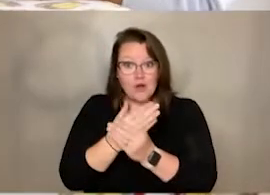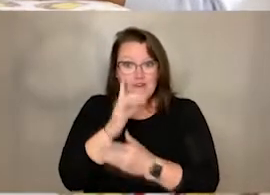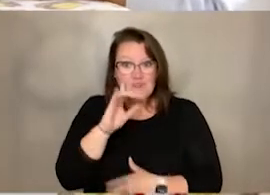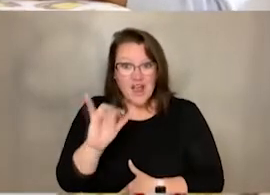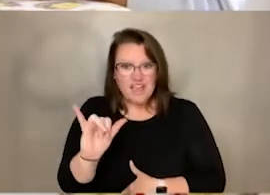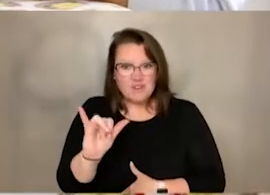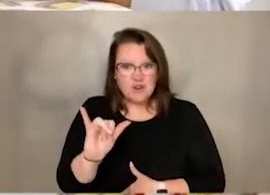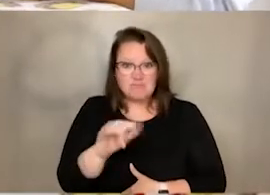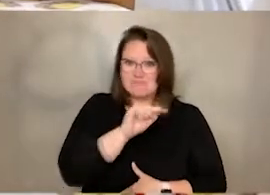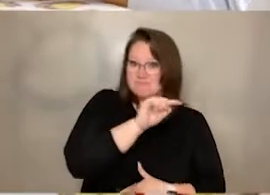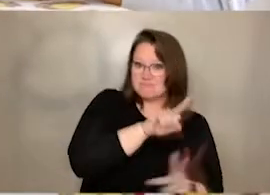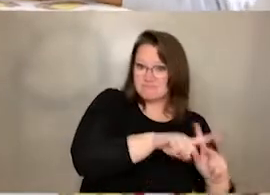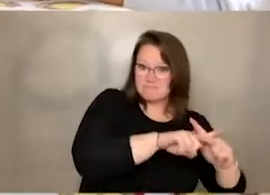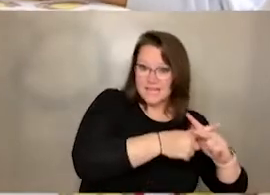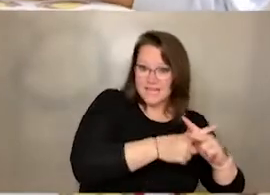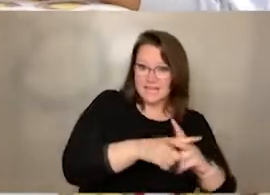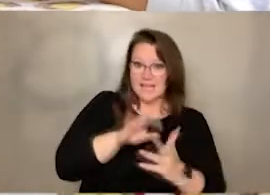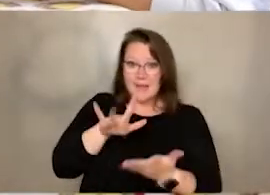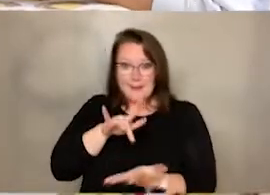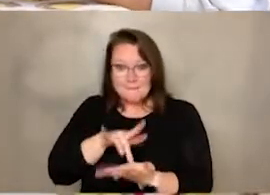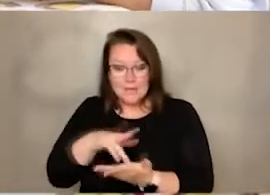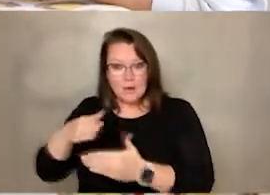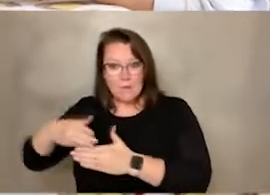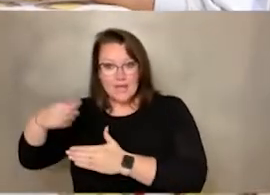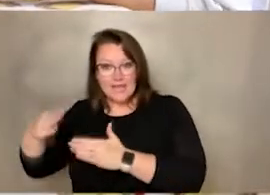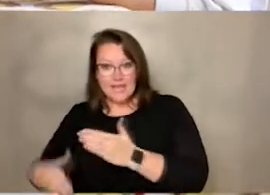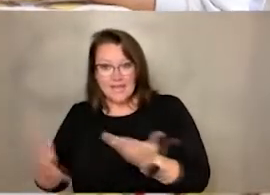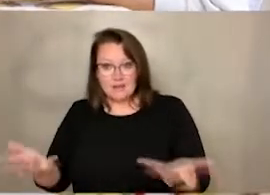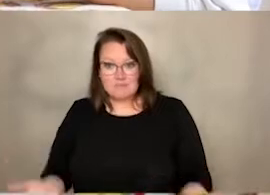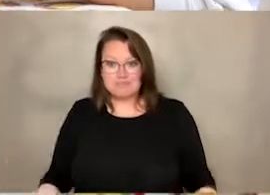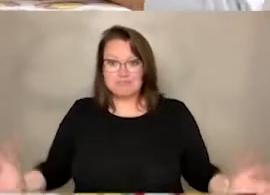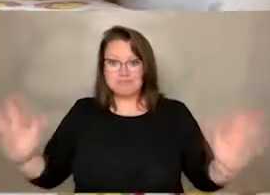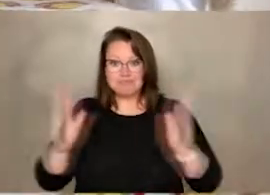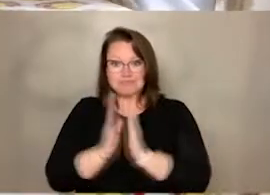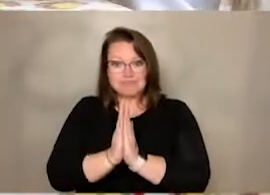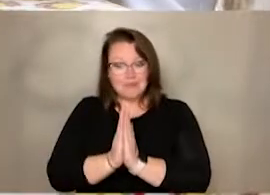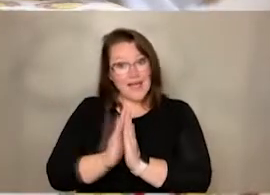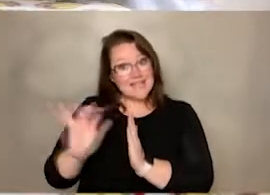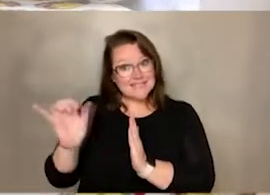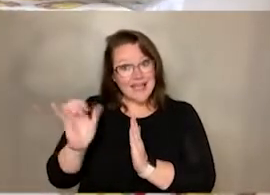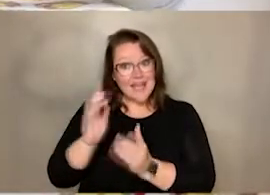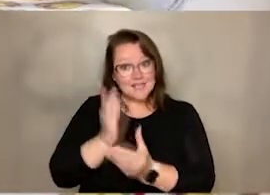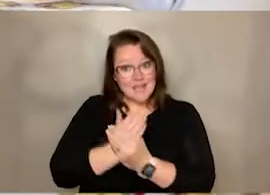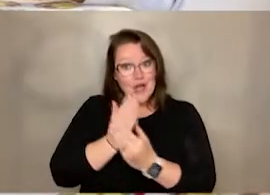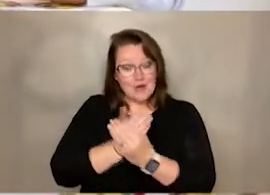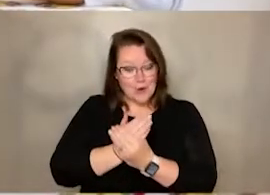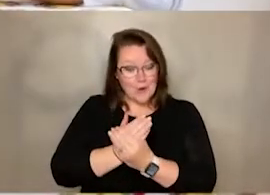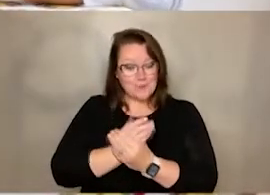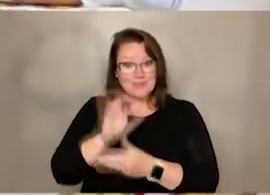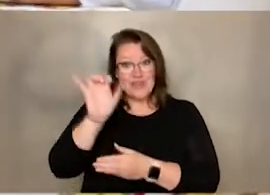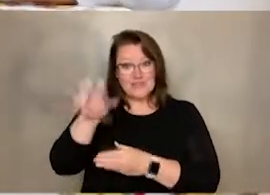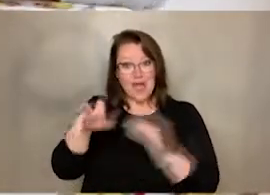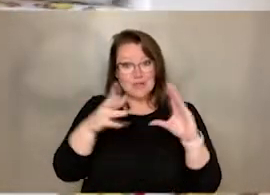So when we put it all together, just like a taco would, that's how you get your story Dragons Love Tacos.